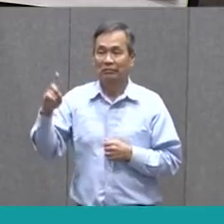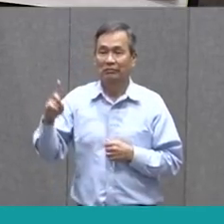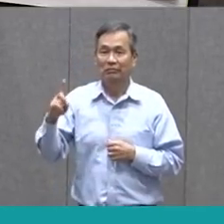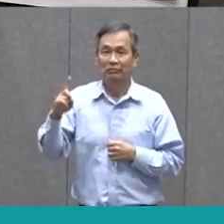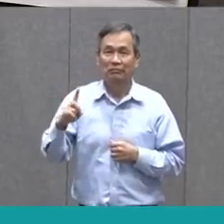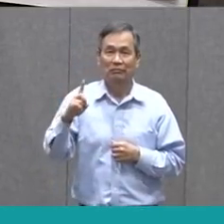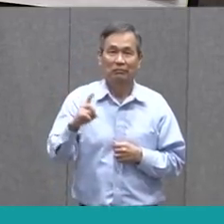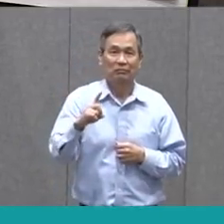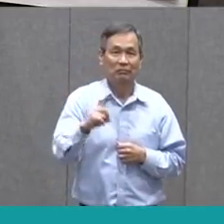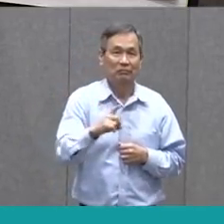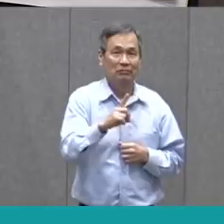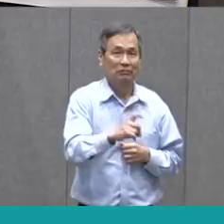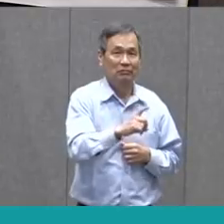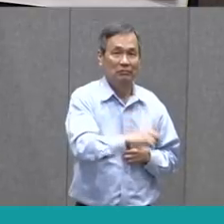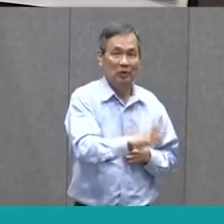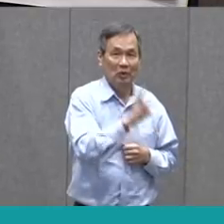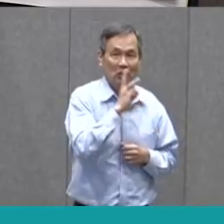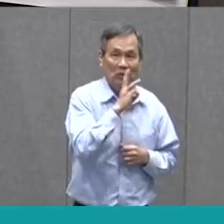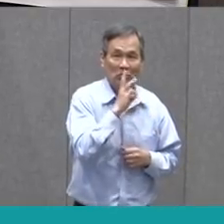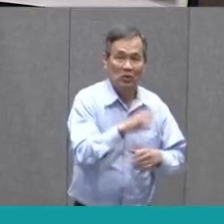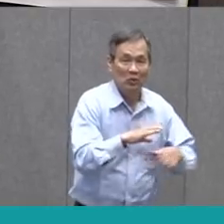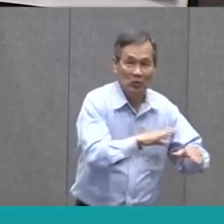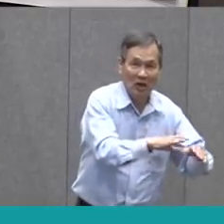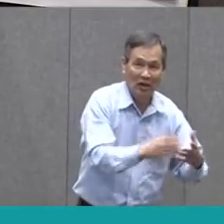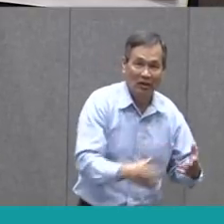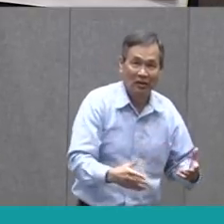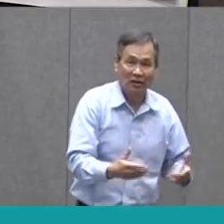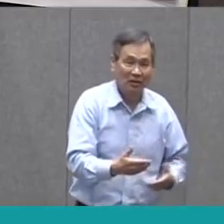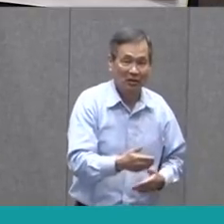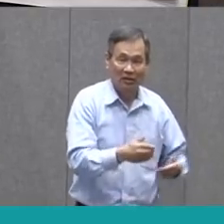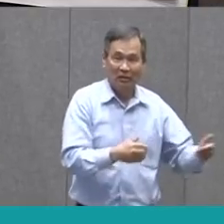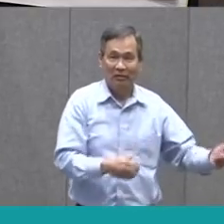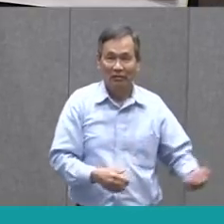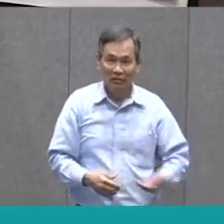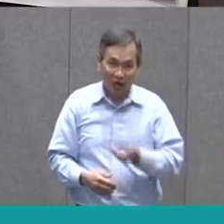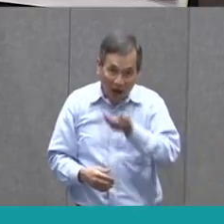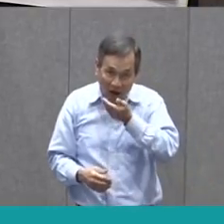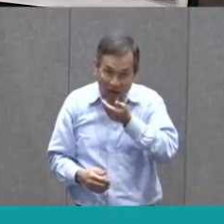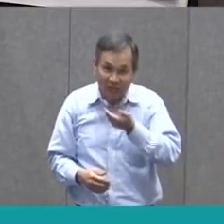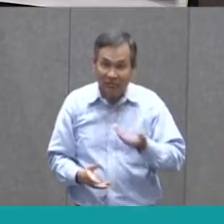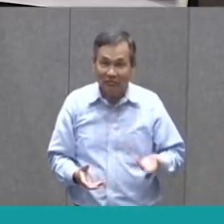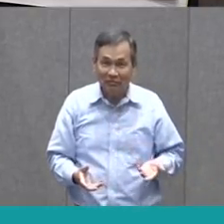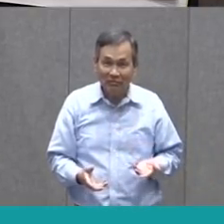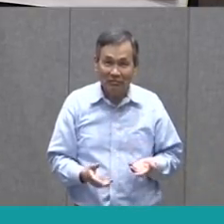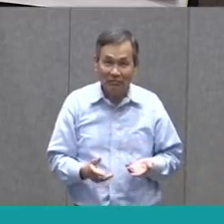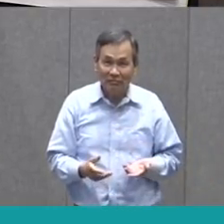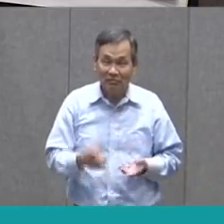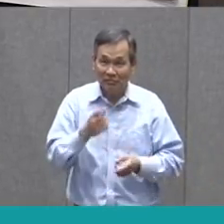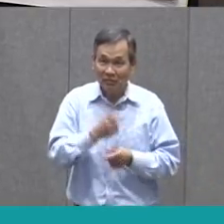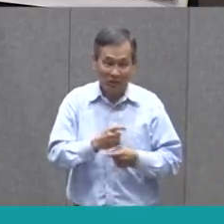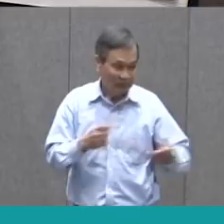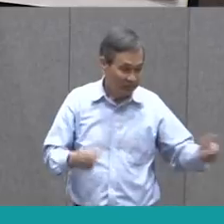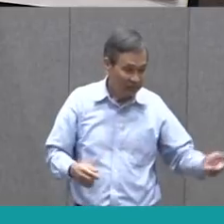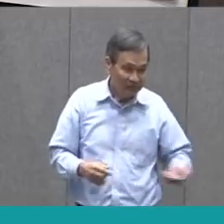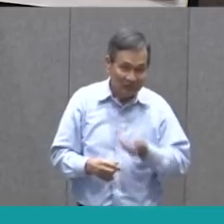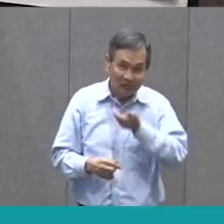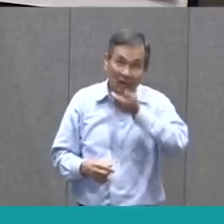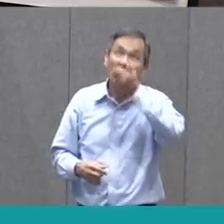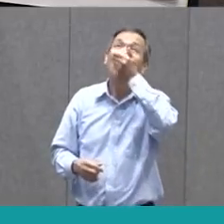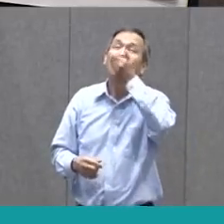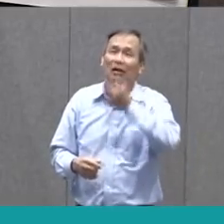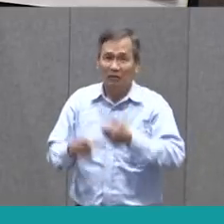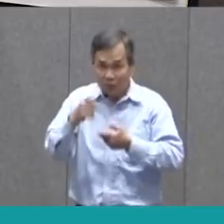river, or the water source, and scoop up some water in their hand, and take a drink. Have you ever tried that?